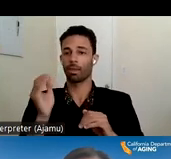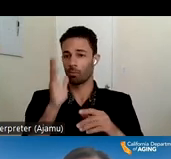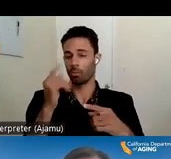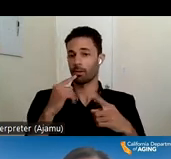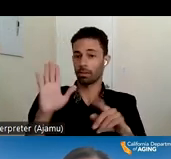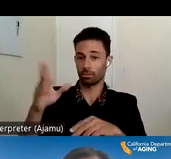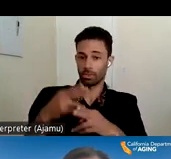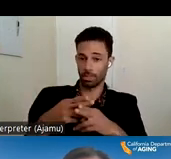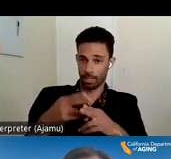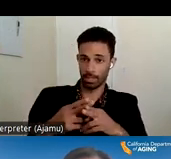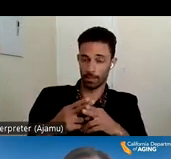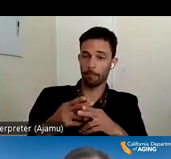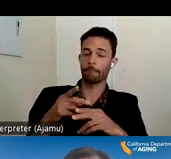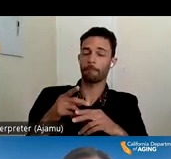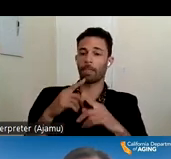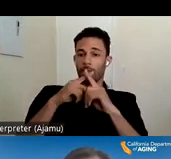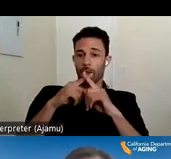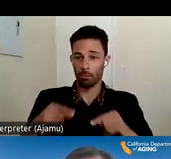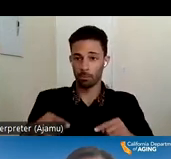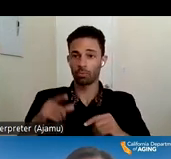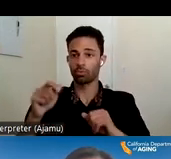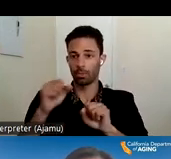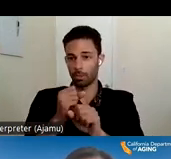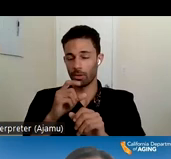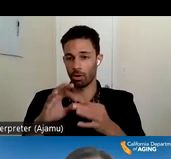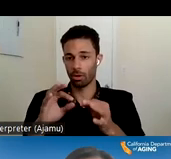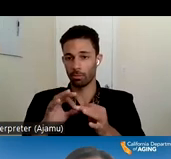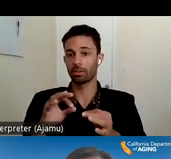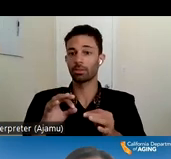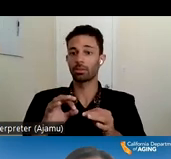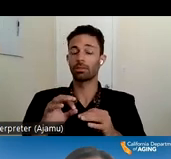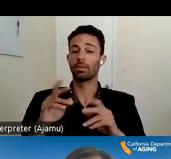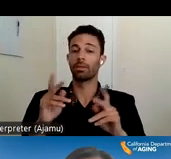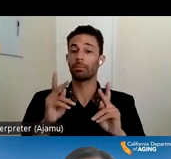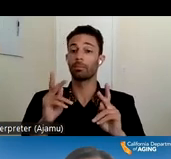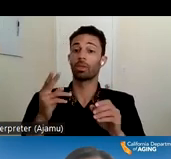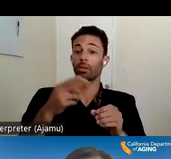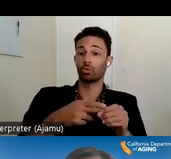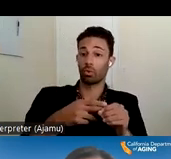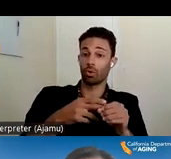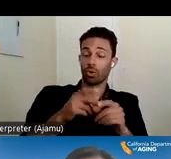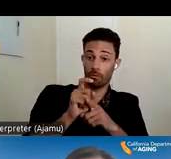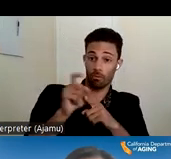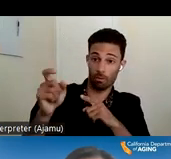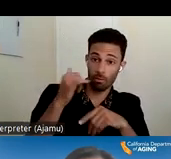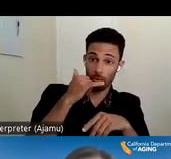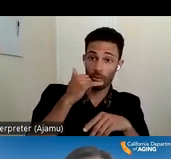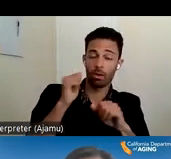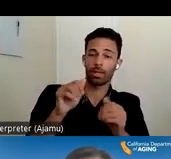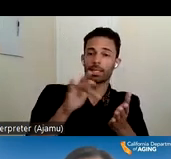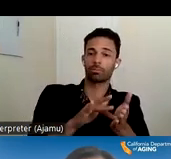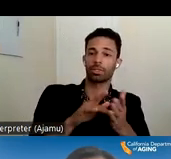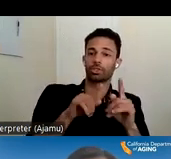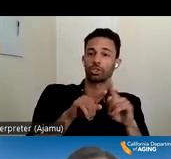and unmute your line you can make your comment attendees joining by phone uh can press star